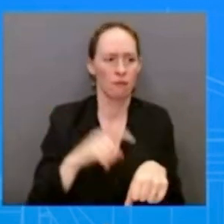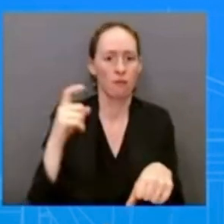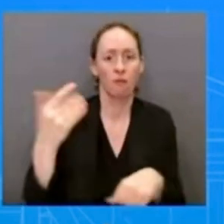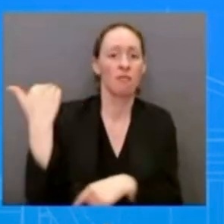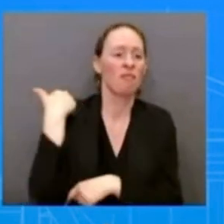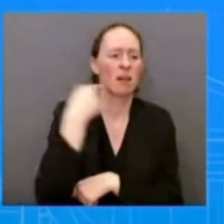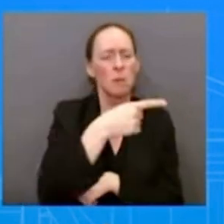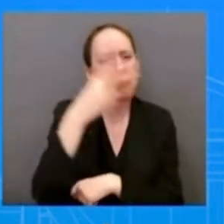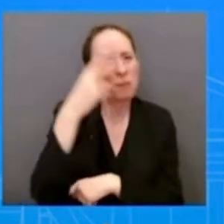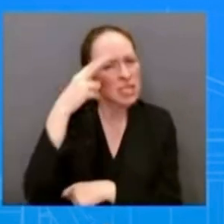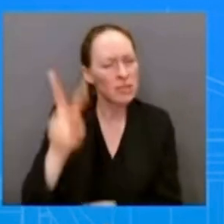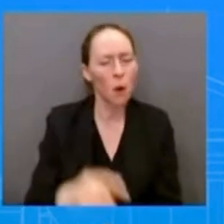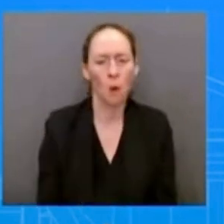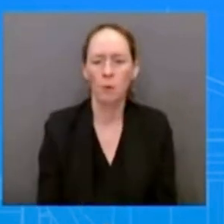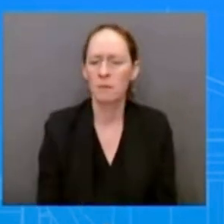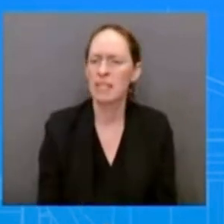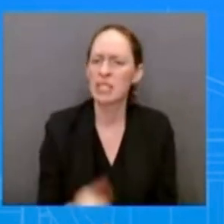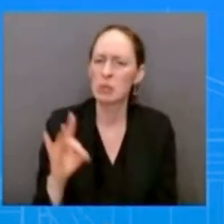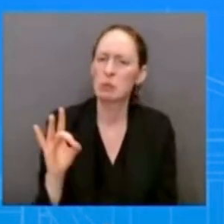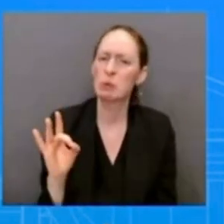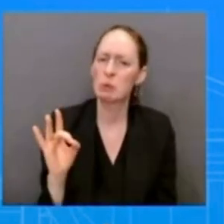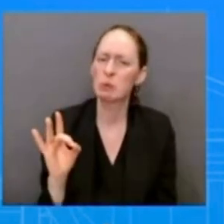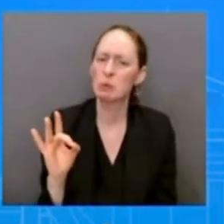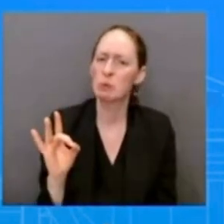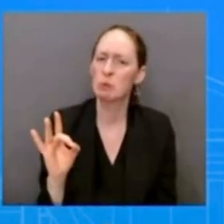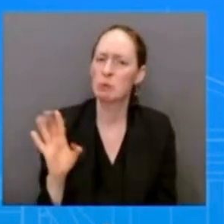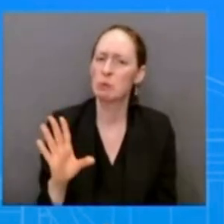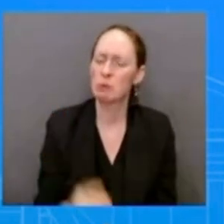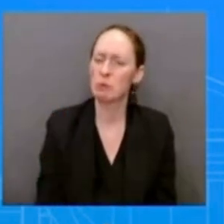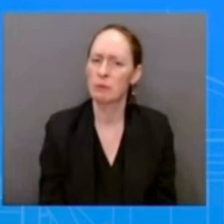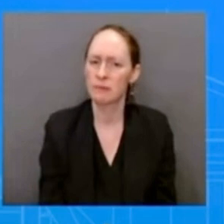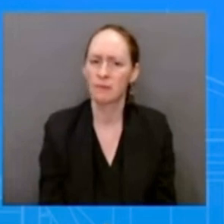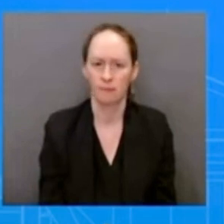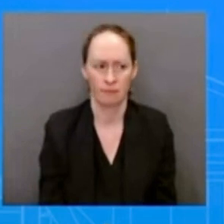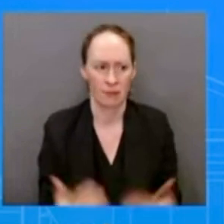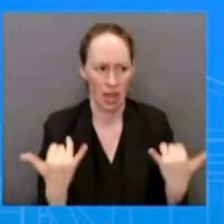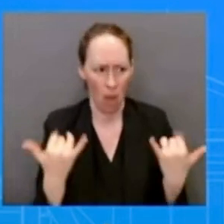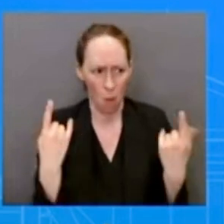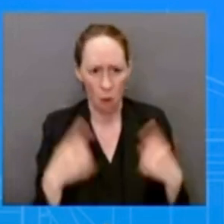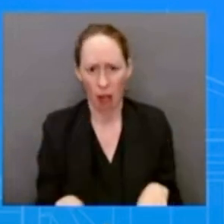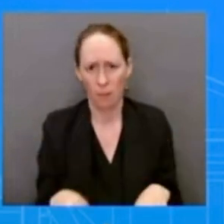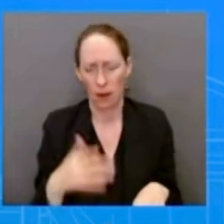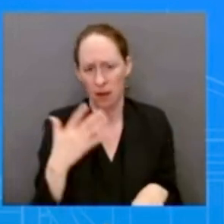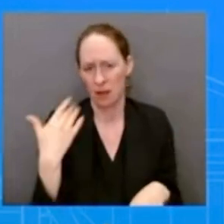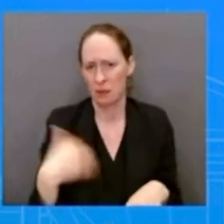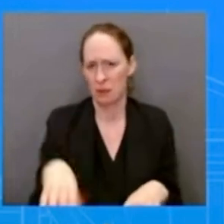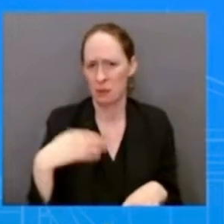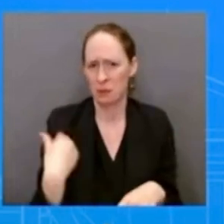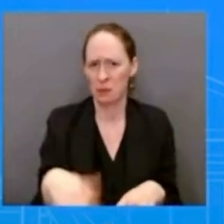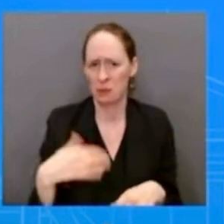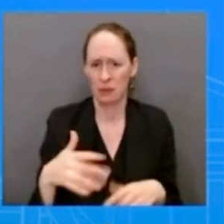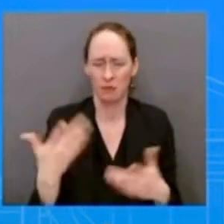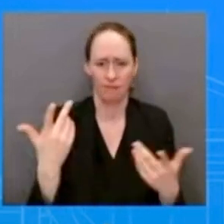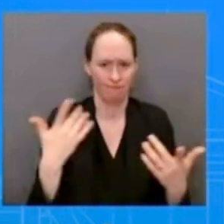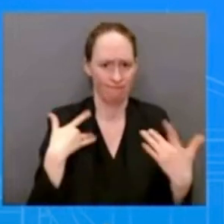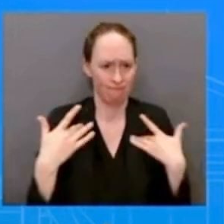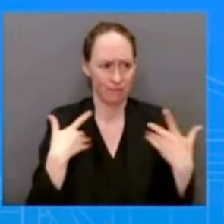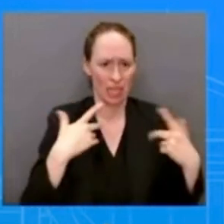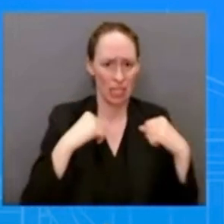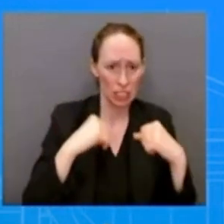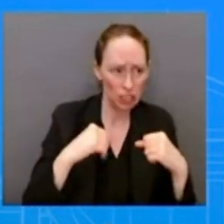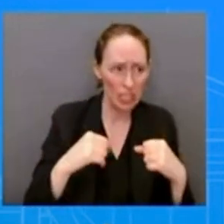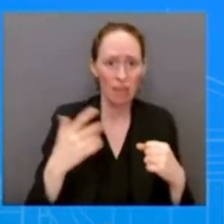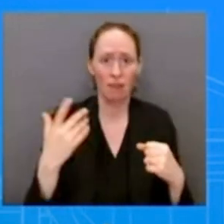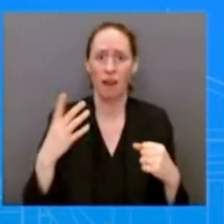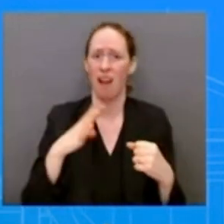down there from a security and humanitarian perspective uh this is not something that is unfamiliar to either uh the prime minister or the